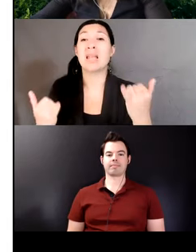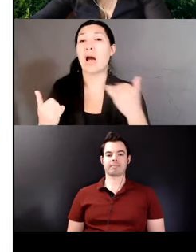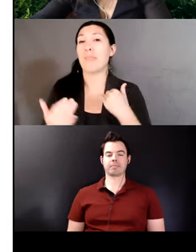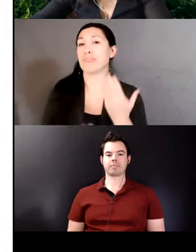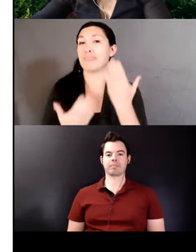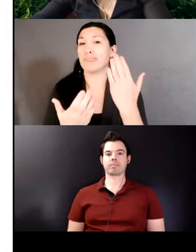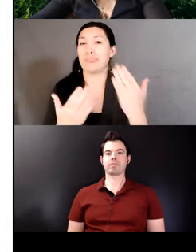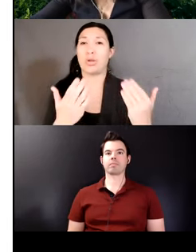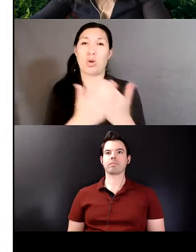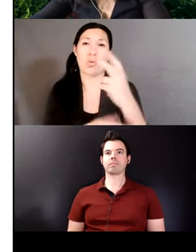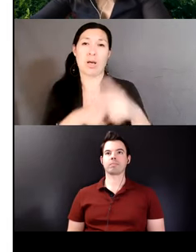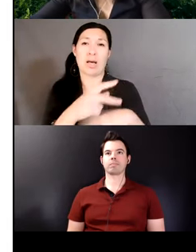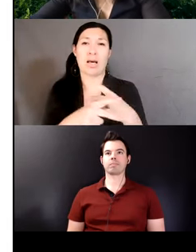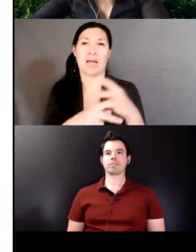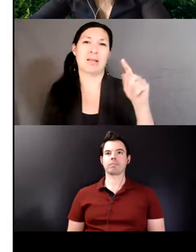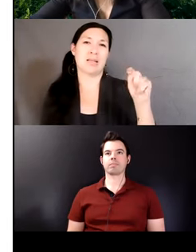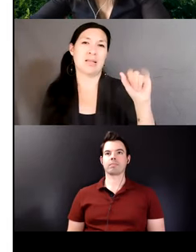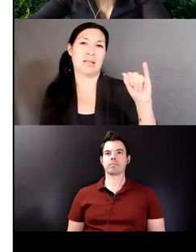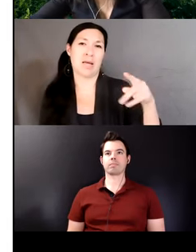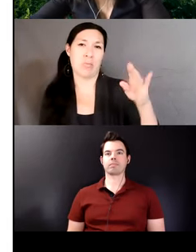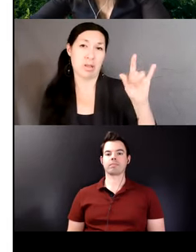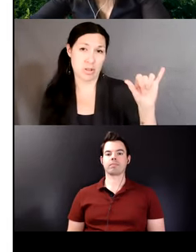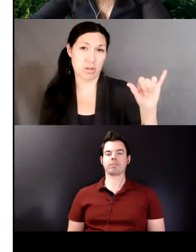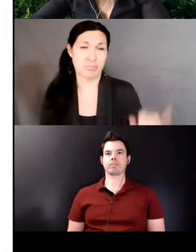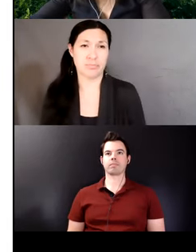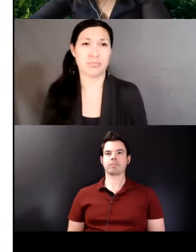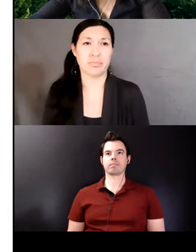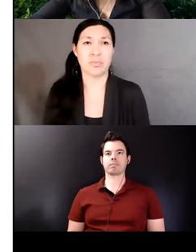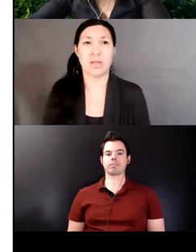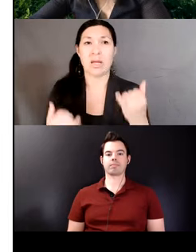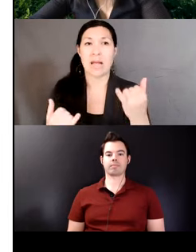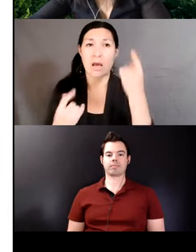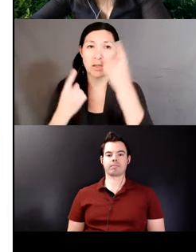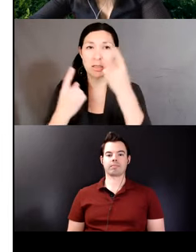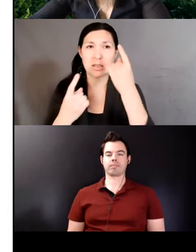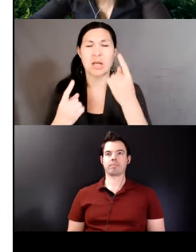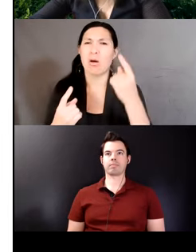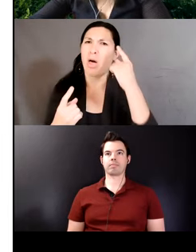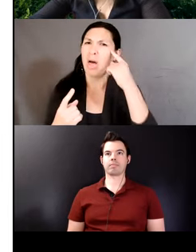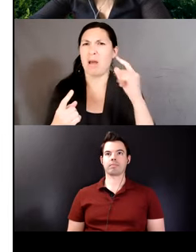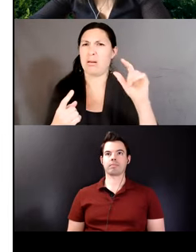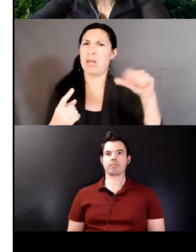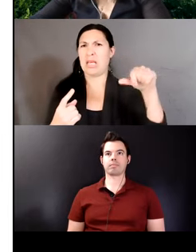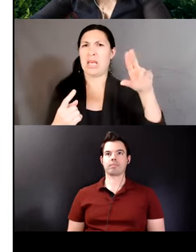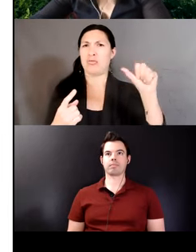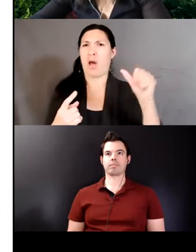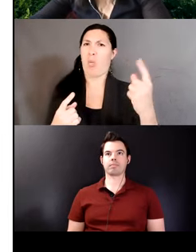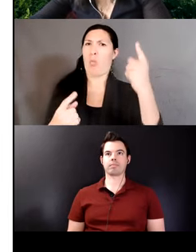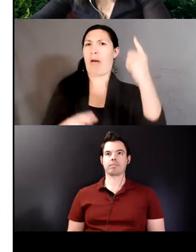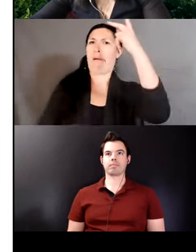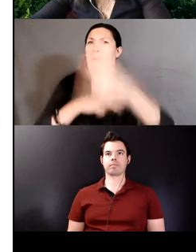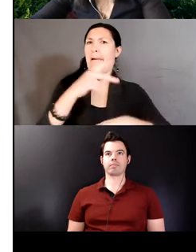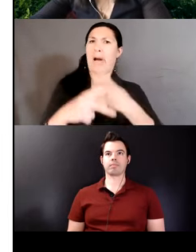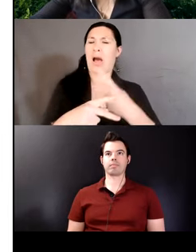To date, we have been considering South Bolivian Quechua as one single variety without paying attention